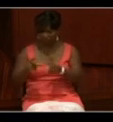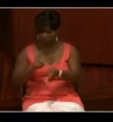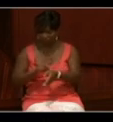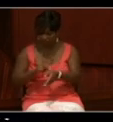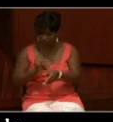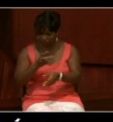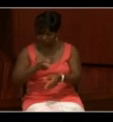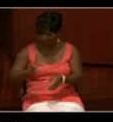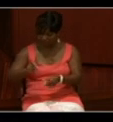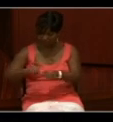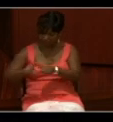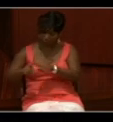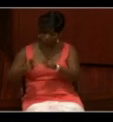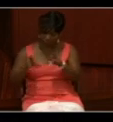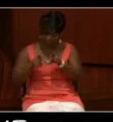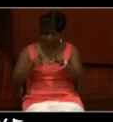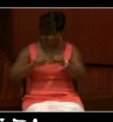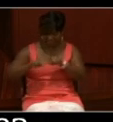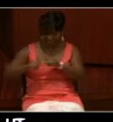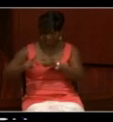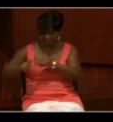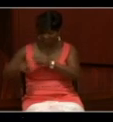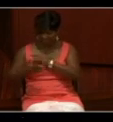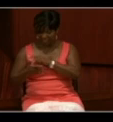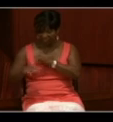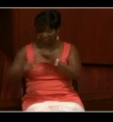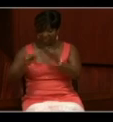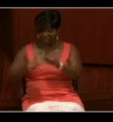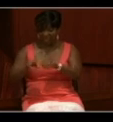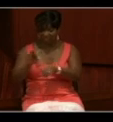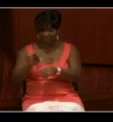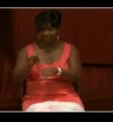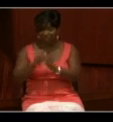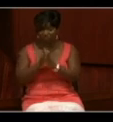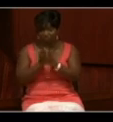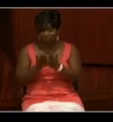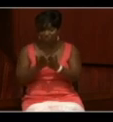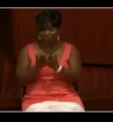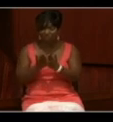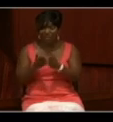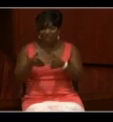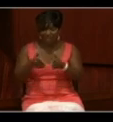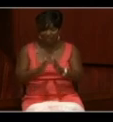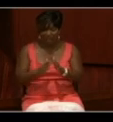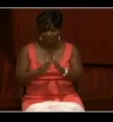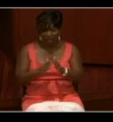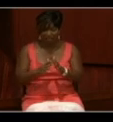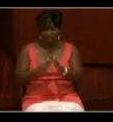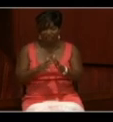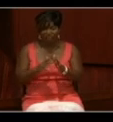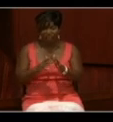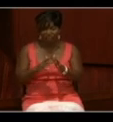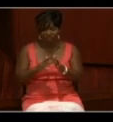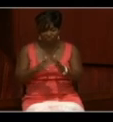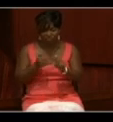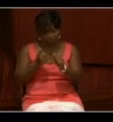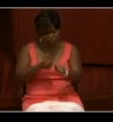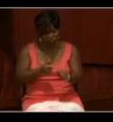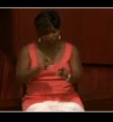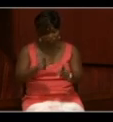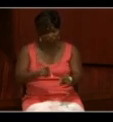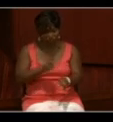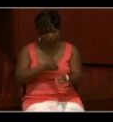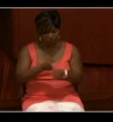elsewhere. And so these are the kinds of nuggets that you can find in the logbooks that allow you to track one's career.